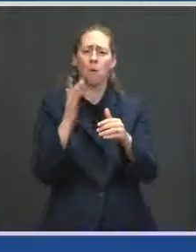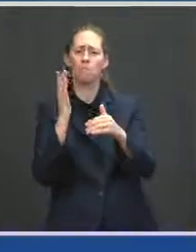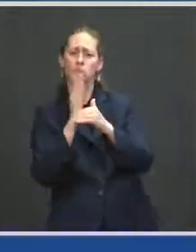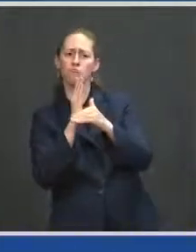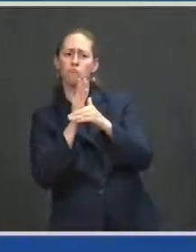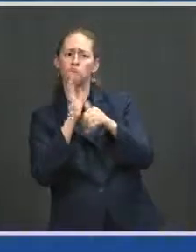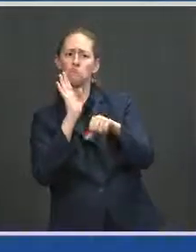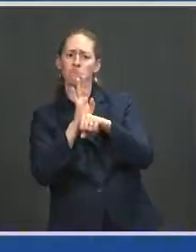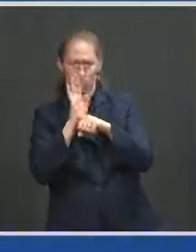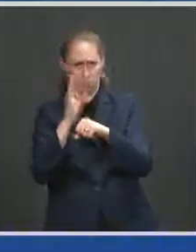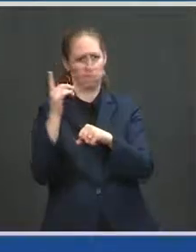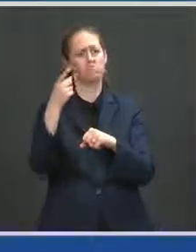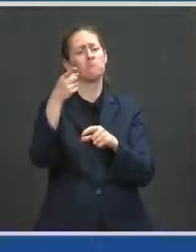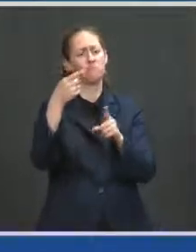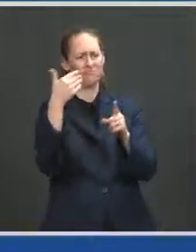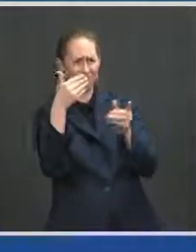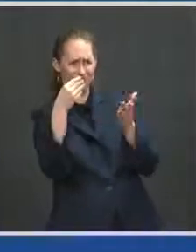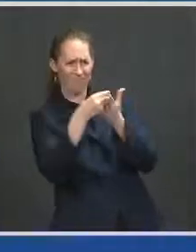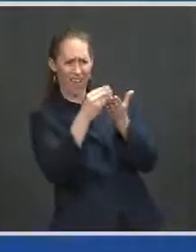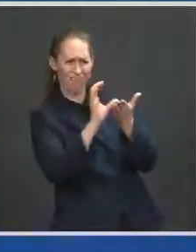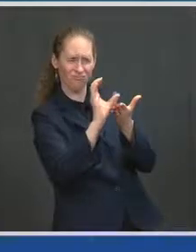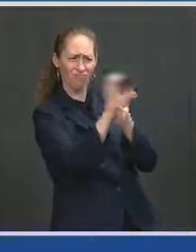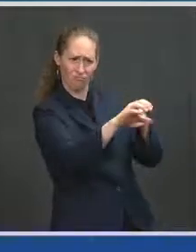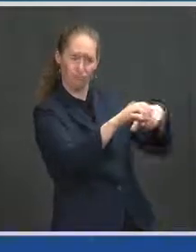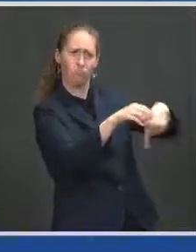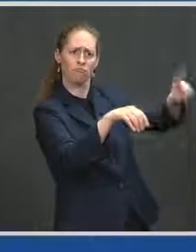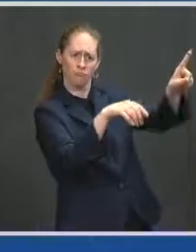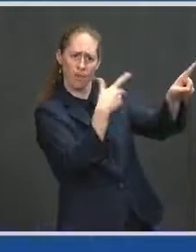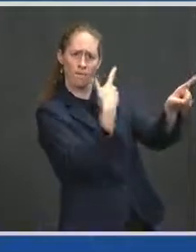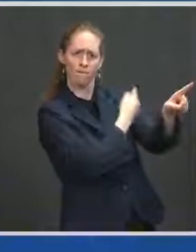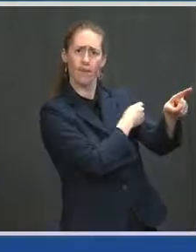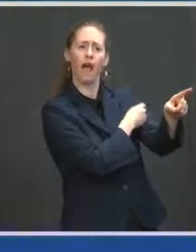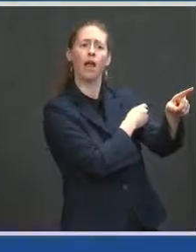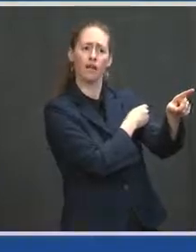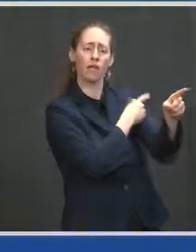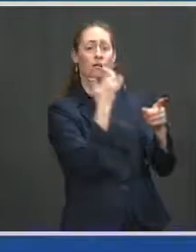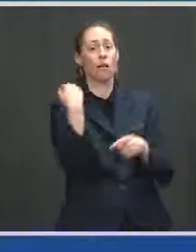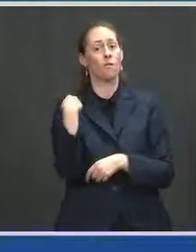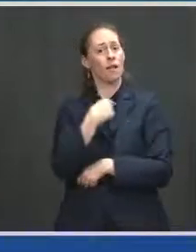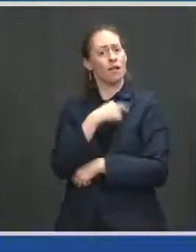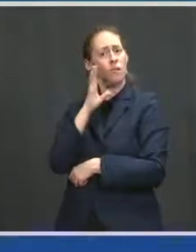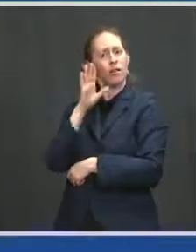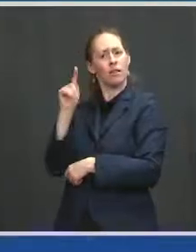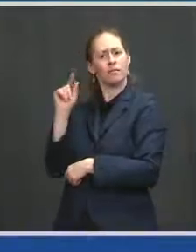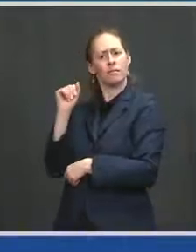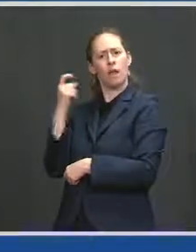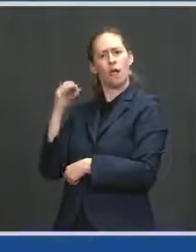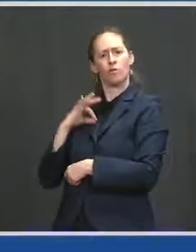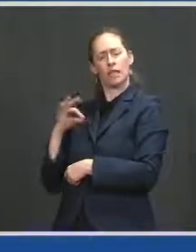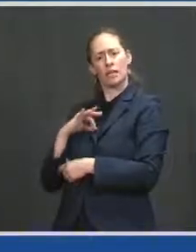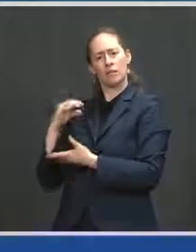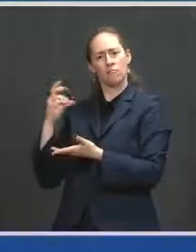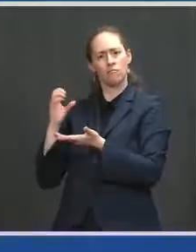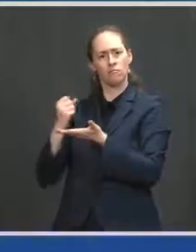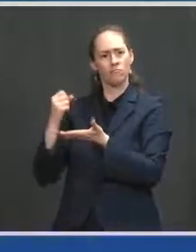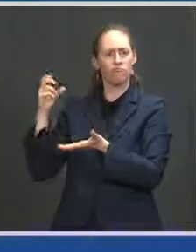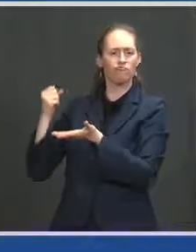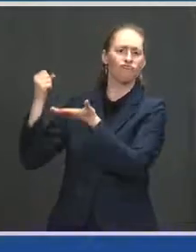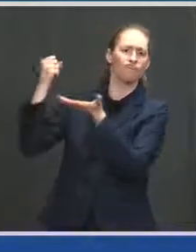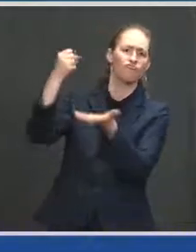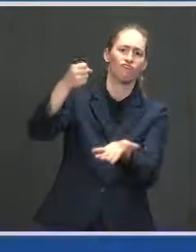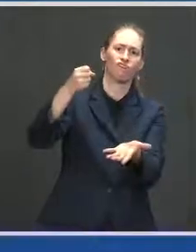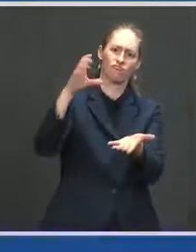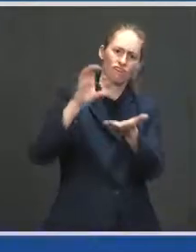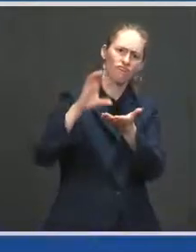time off to get a shot, you'll get a tax credit to cover that cost. Already,